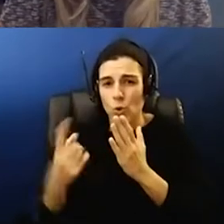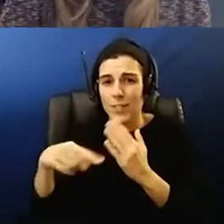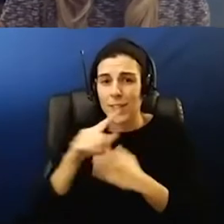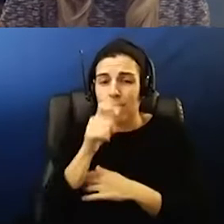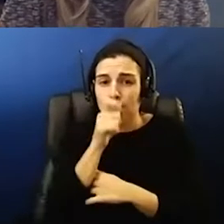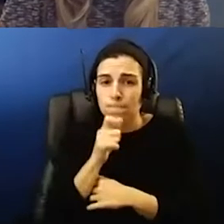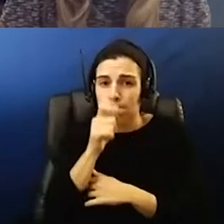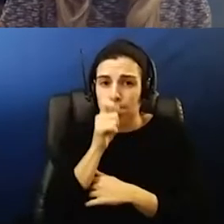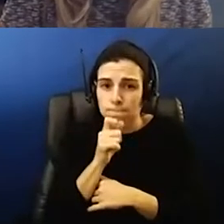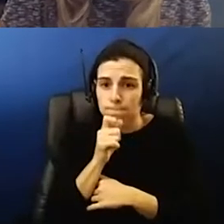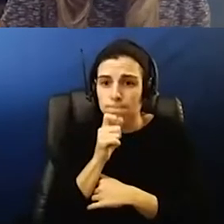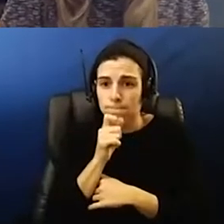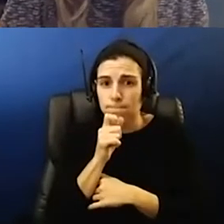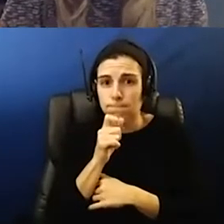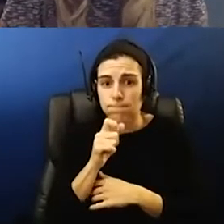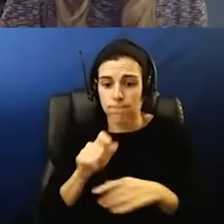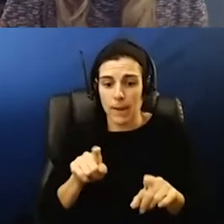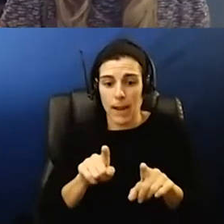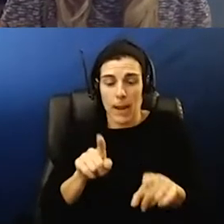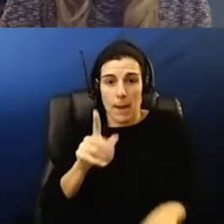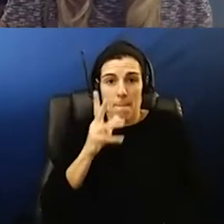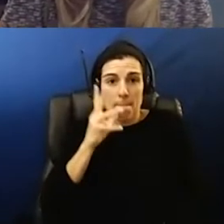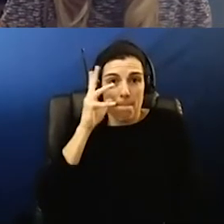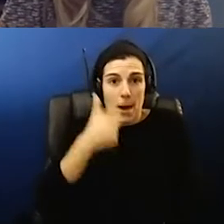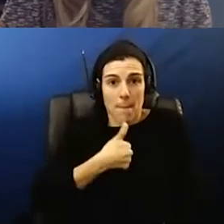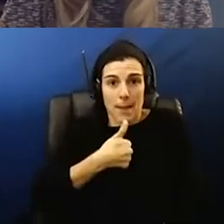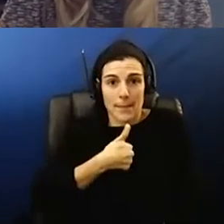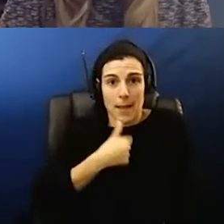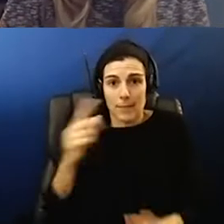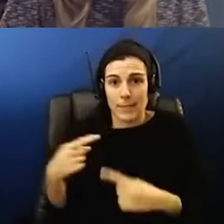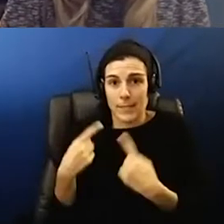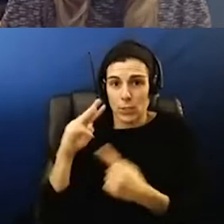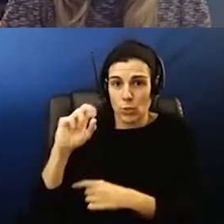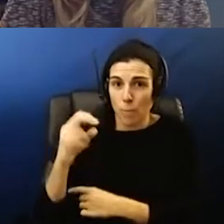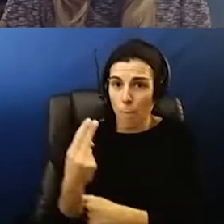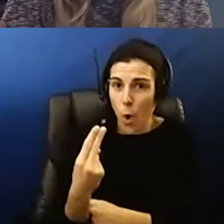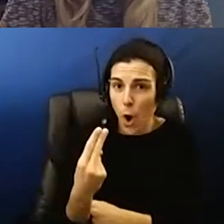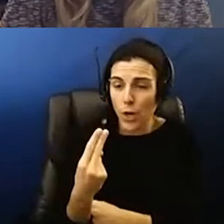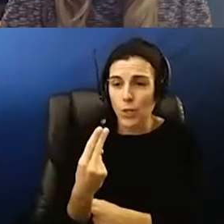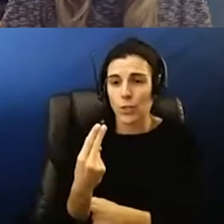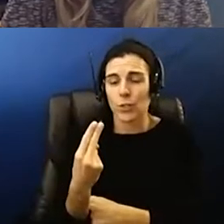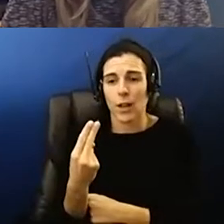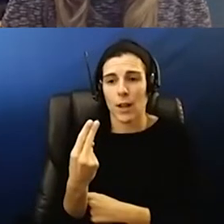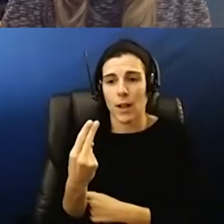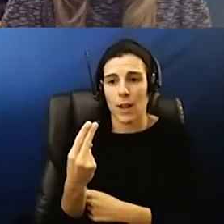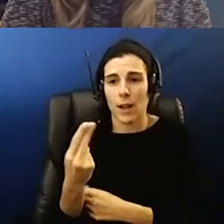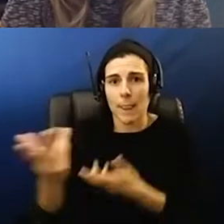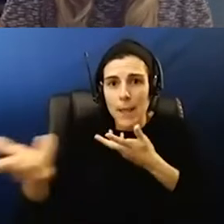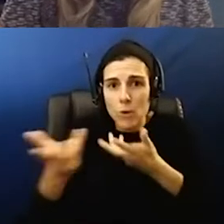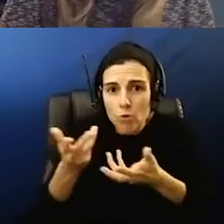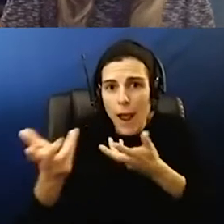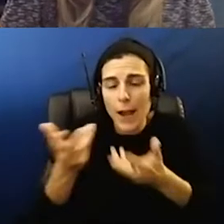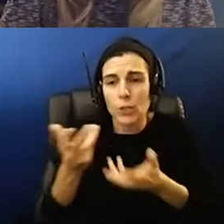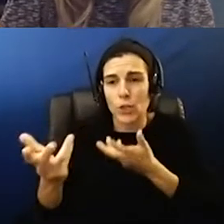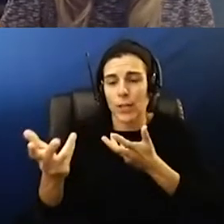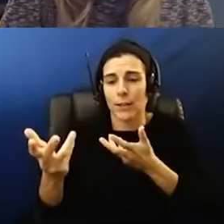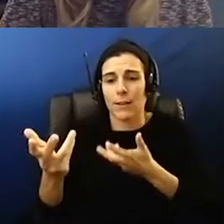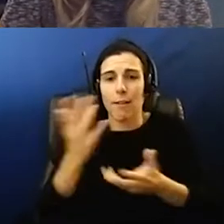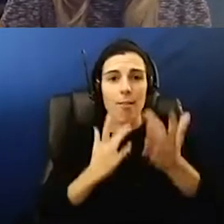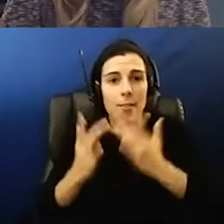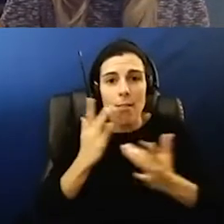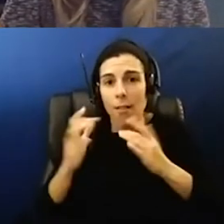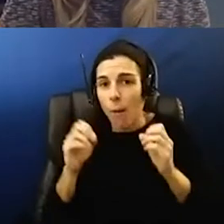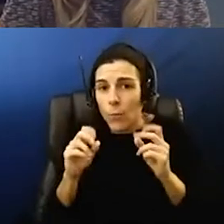as a parent myself you know since since march and and the lack of interaction the the lack of opportunity to do things outside